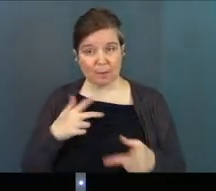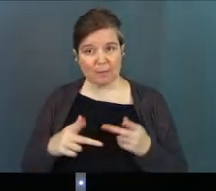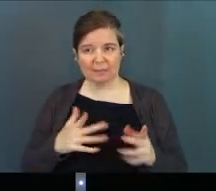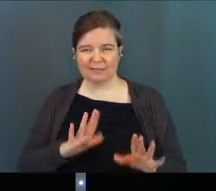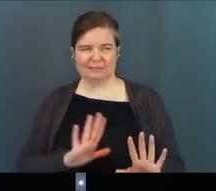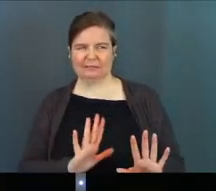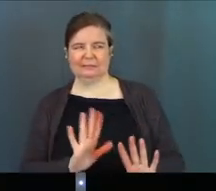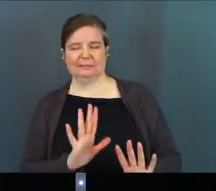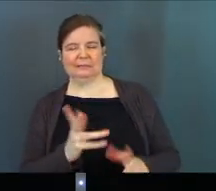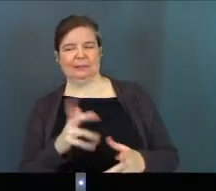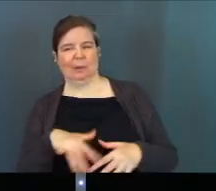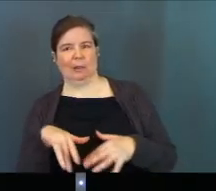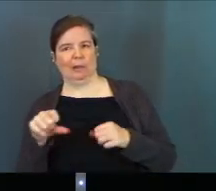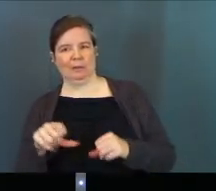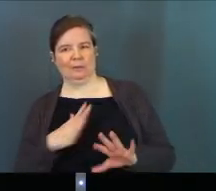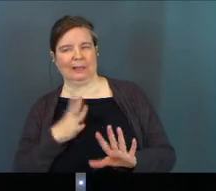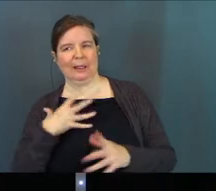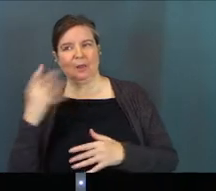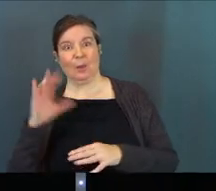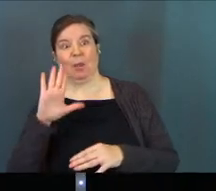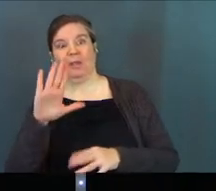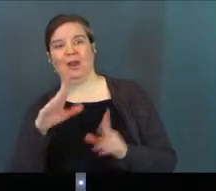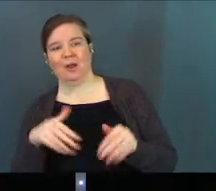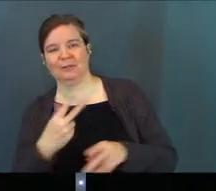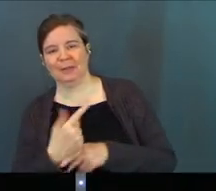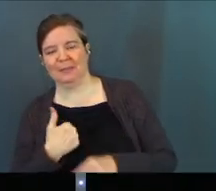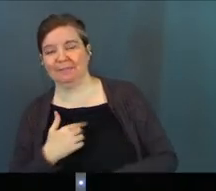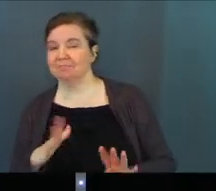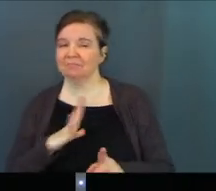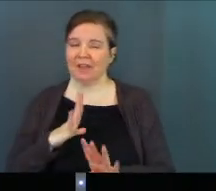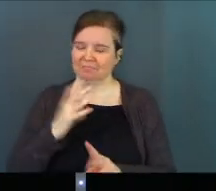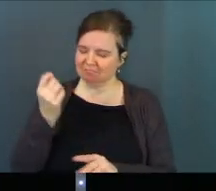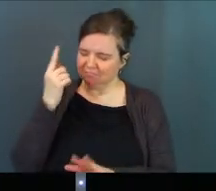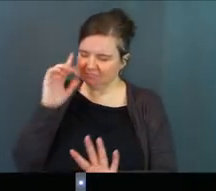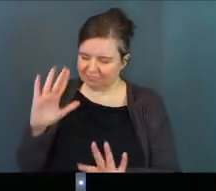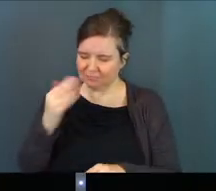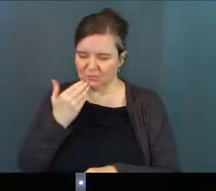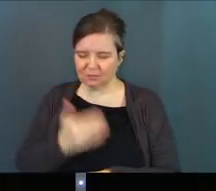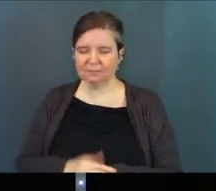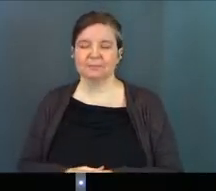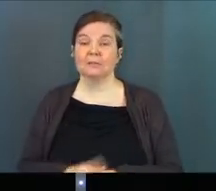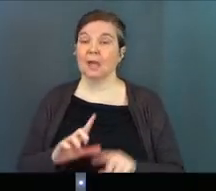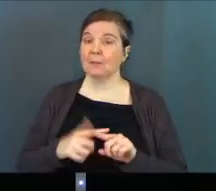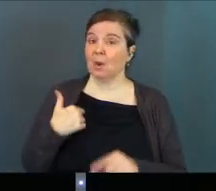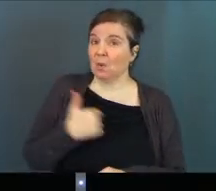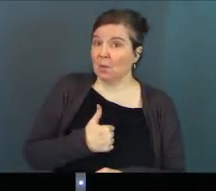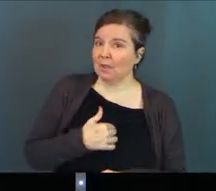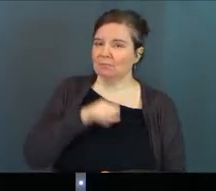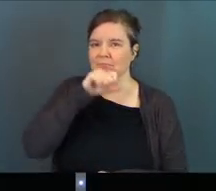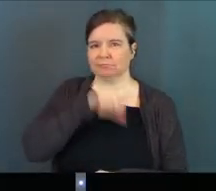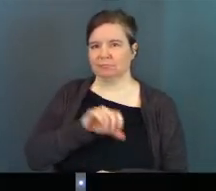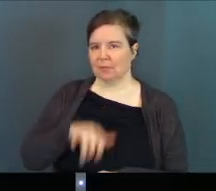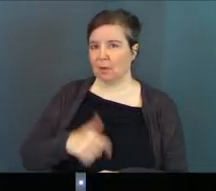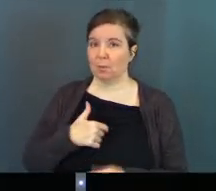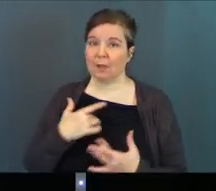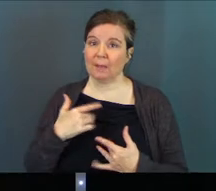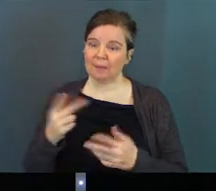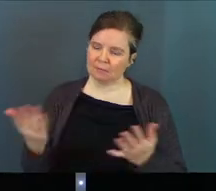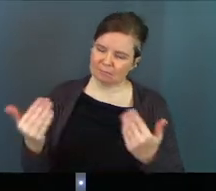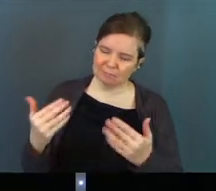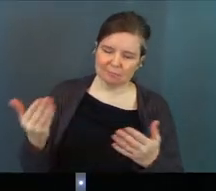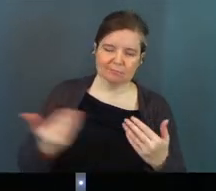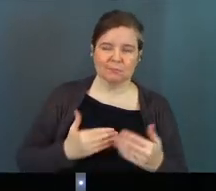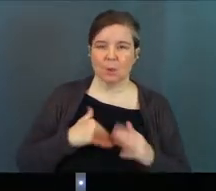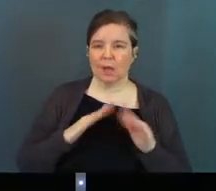people, some of are like, no, no, no, I don't like hosting. I like to go to their house, and they take care of me. It's all right. I feel you. That's good. But we like that. We like to have people over, we like